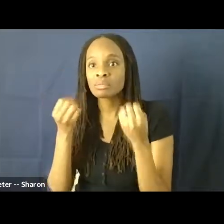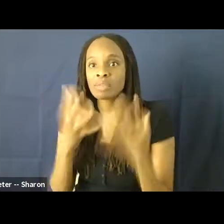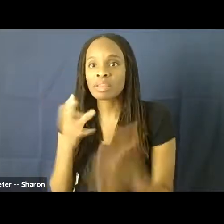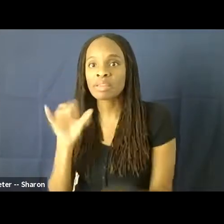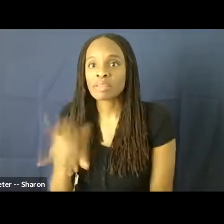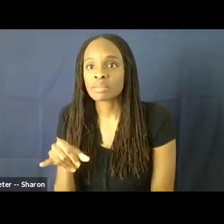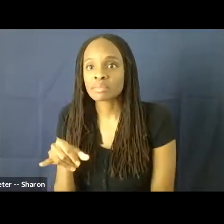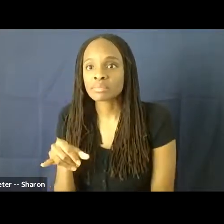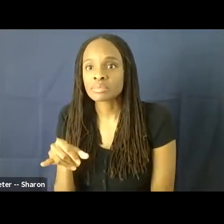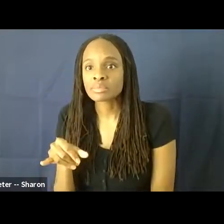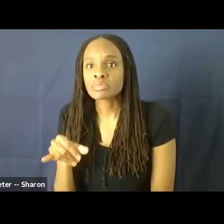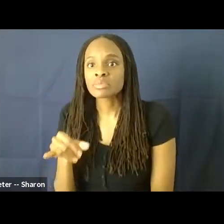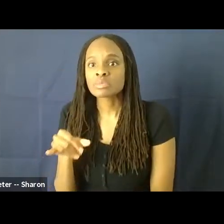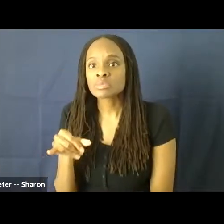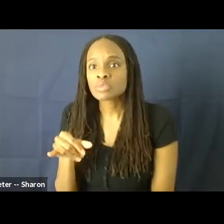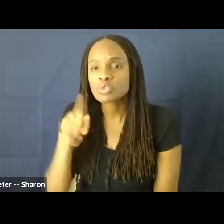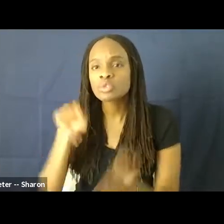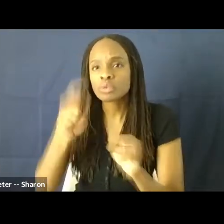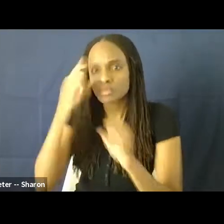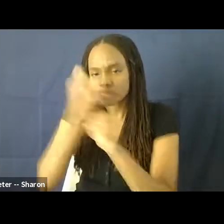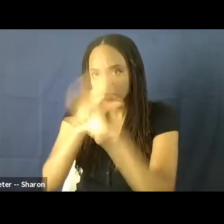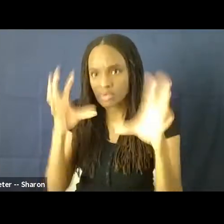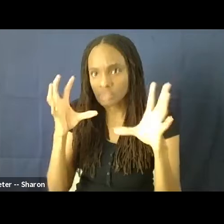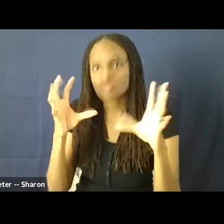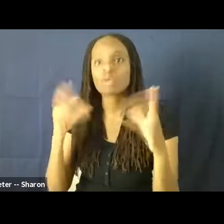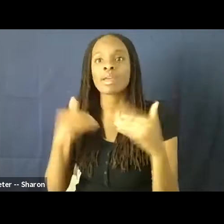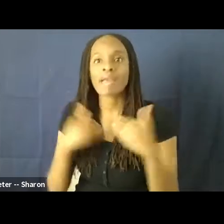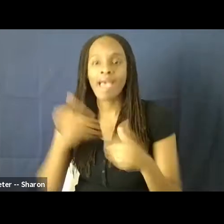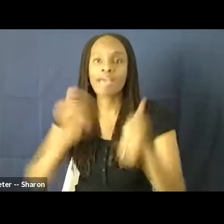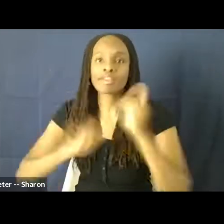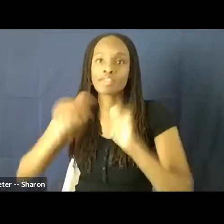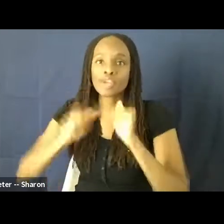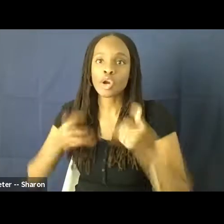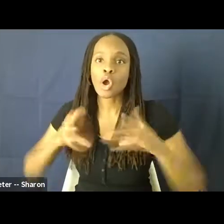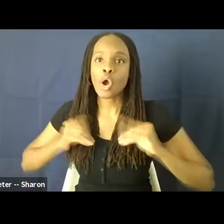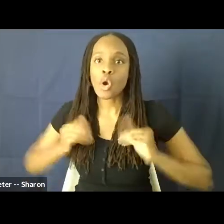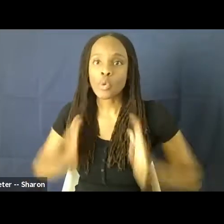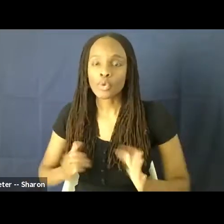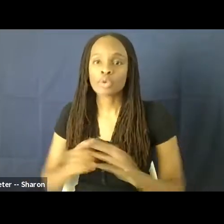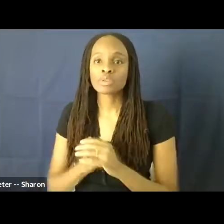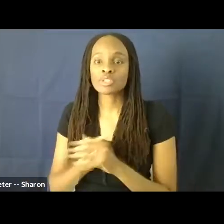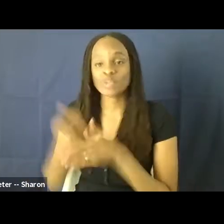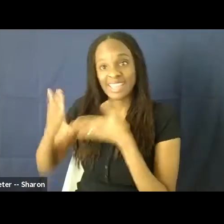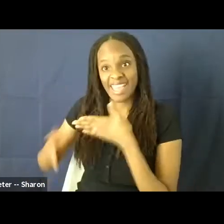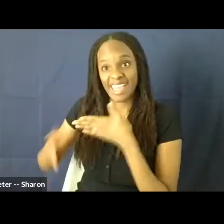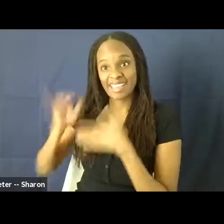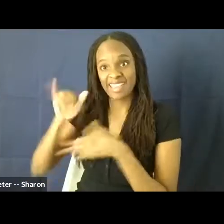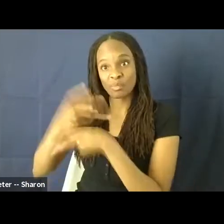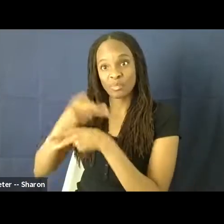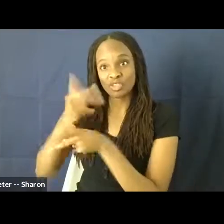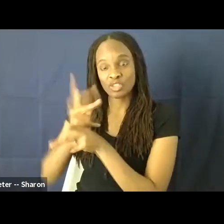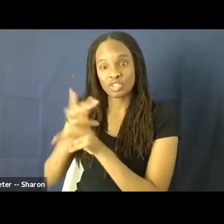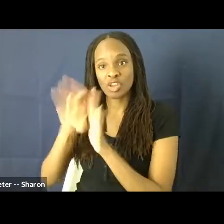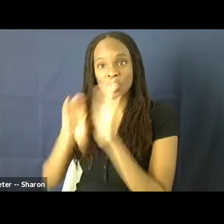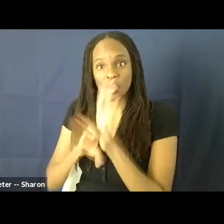southern patrons, right? As you can imagine, and southern distributors and theater owners. And so again, the production code was playing